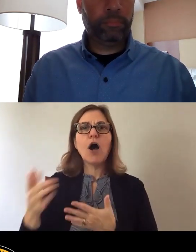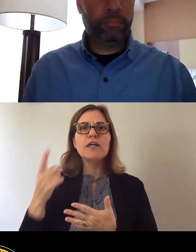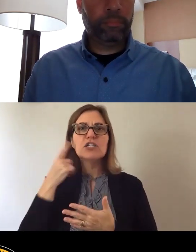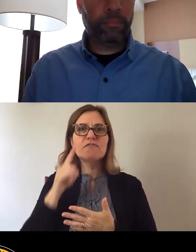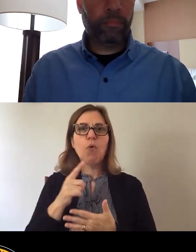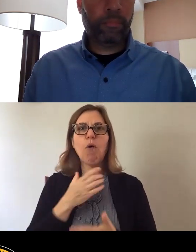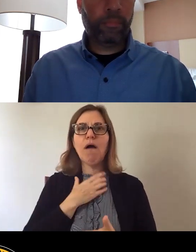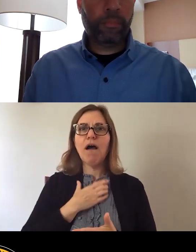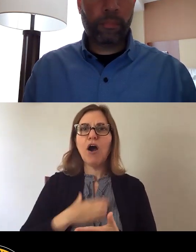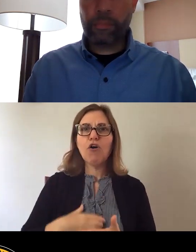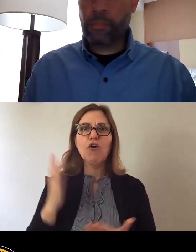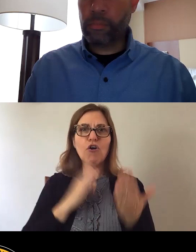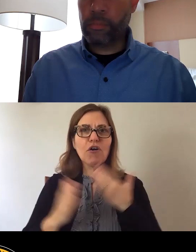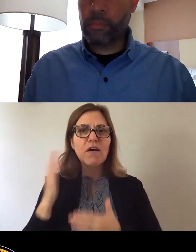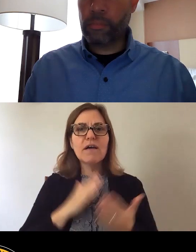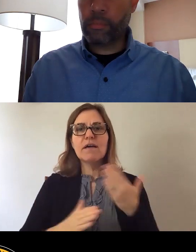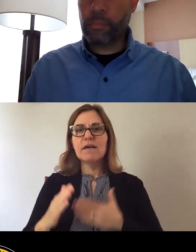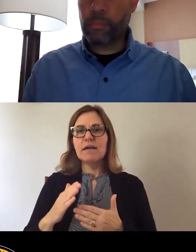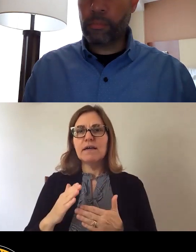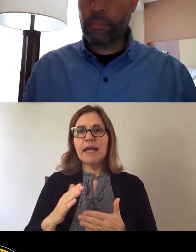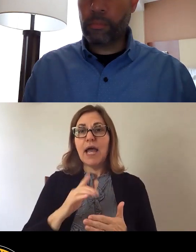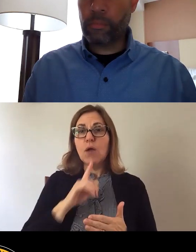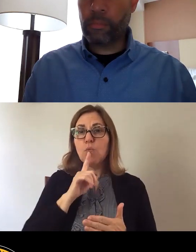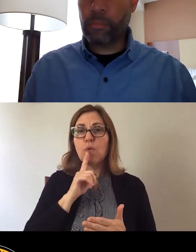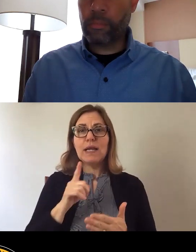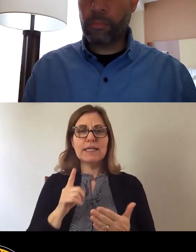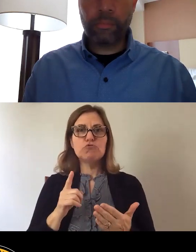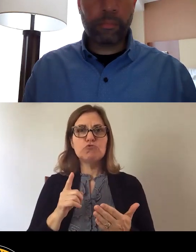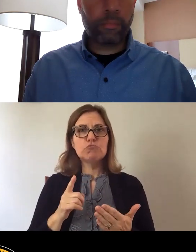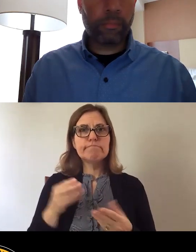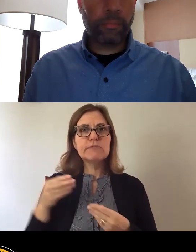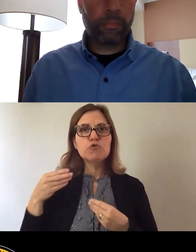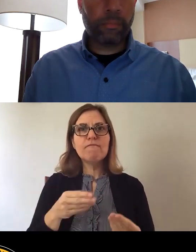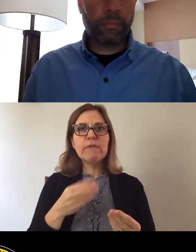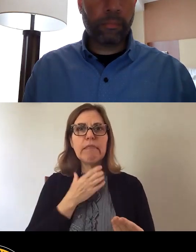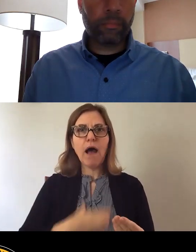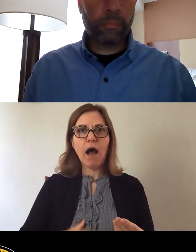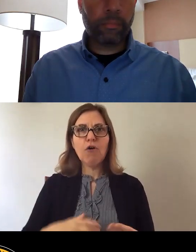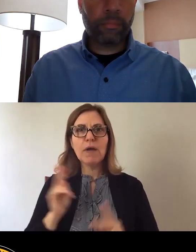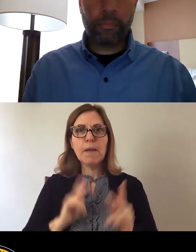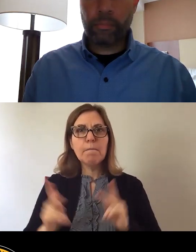dollars to feed to feed the hungry once the devastation has already hit.